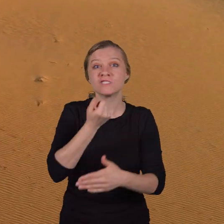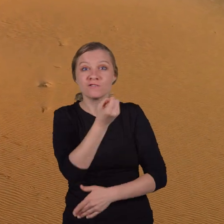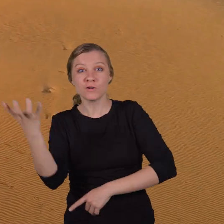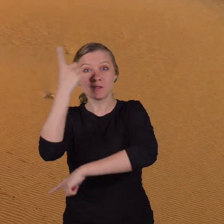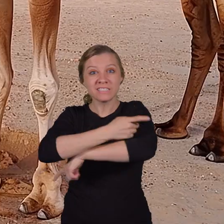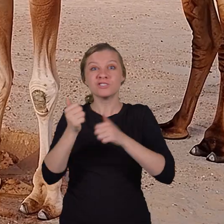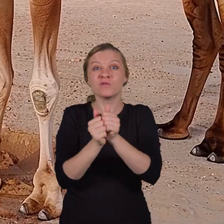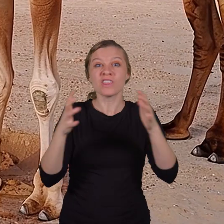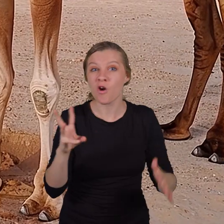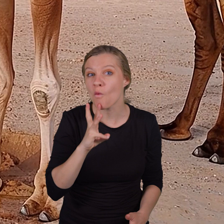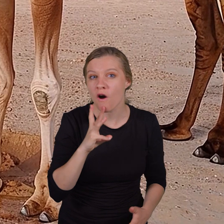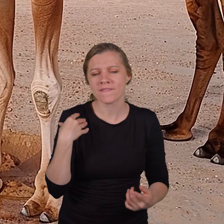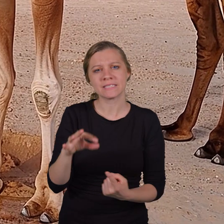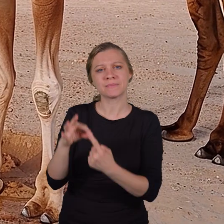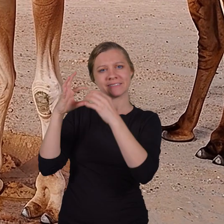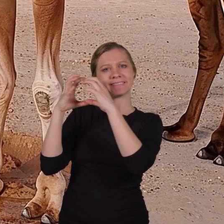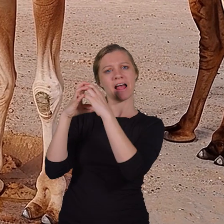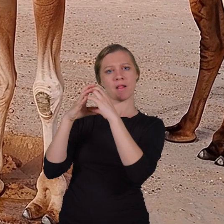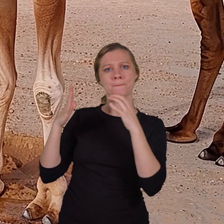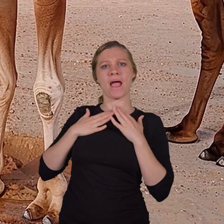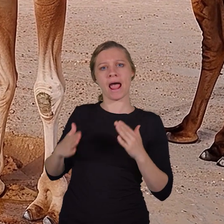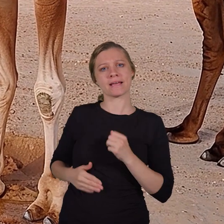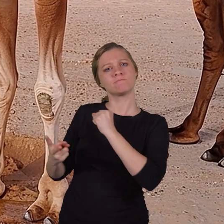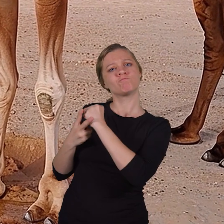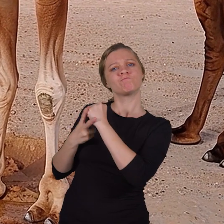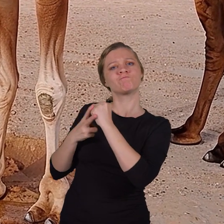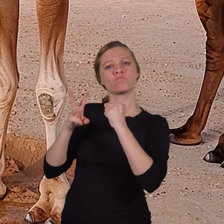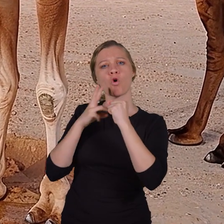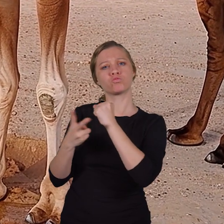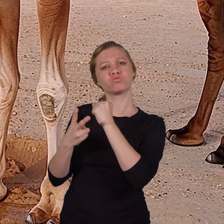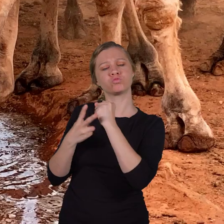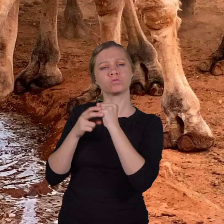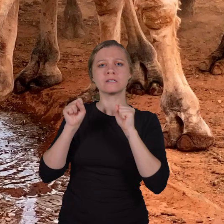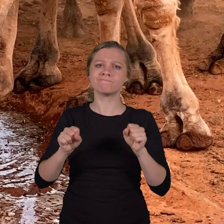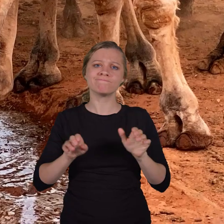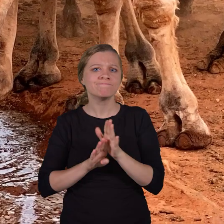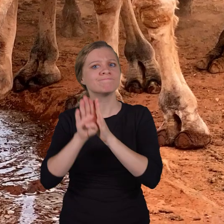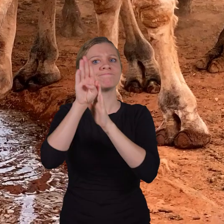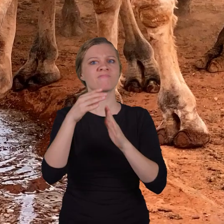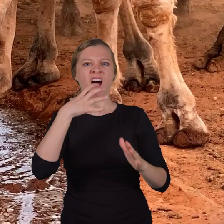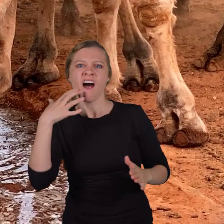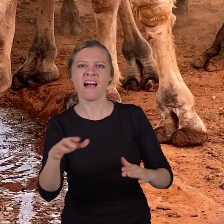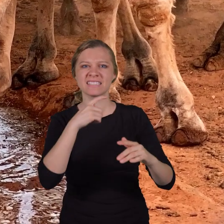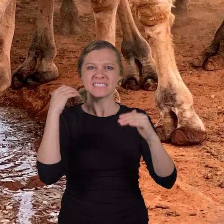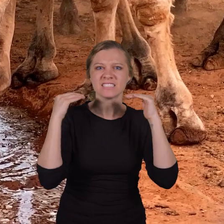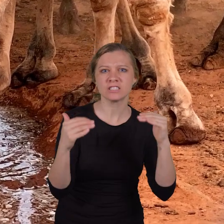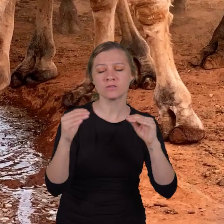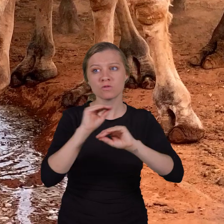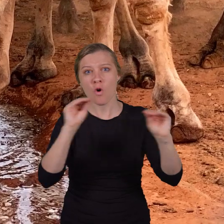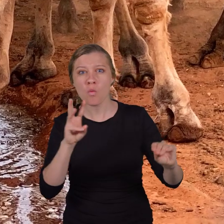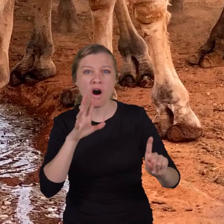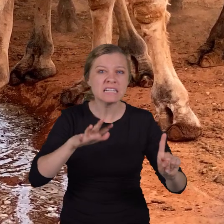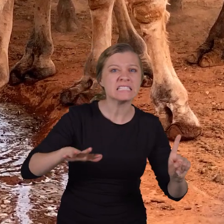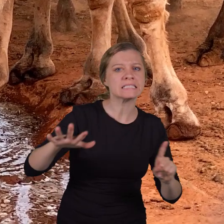water. They have special cells in their bodies that can store water in a way that allows them to survive in hot deserts where water